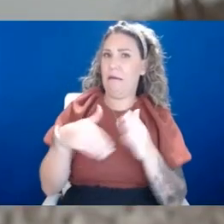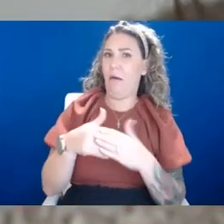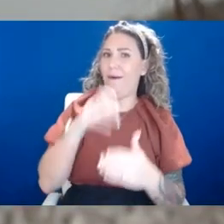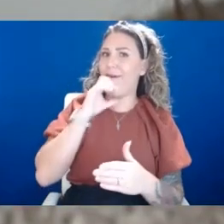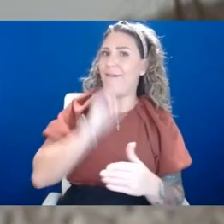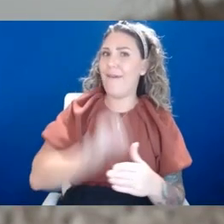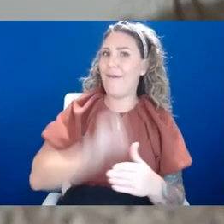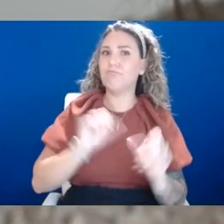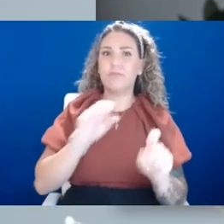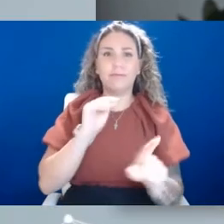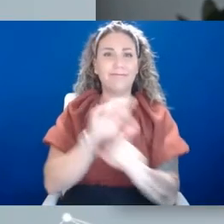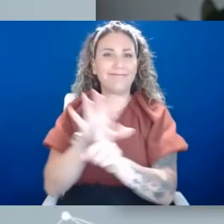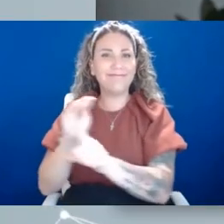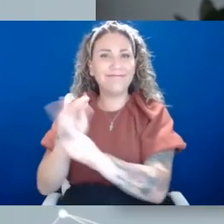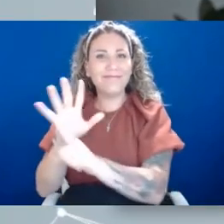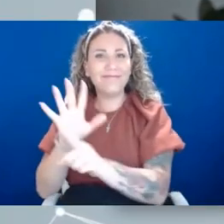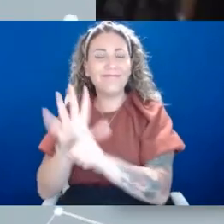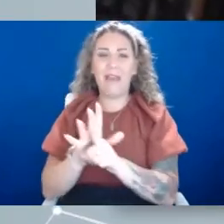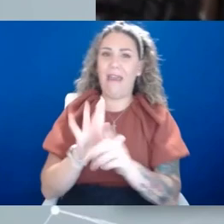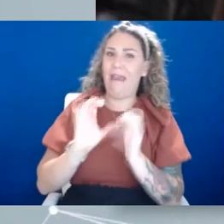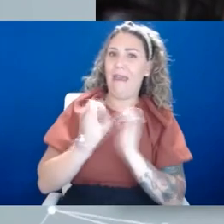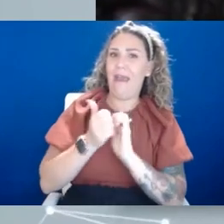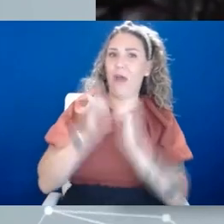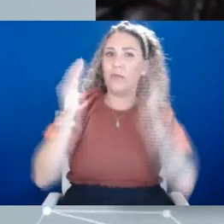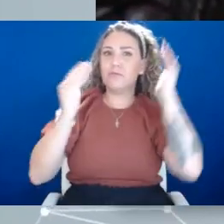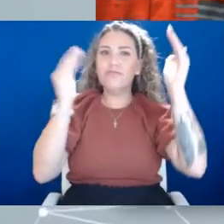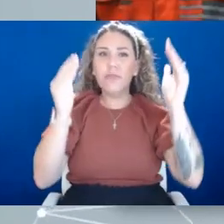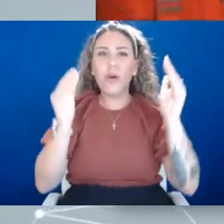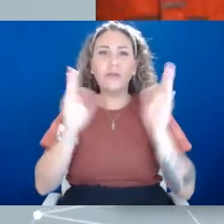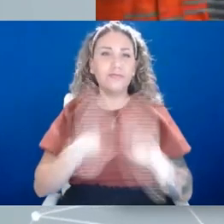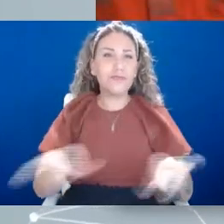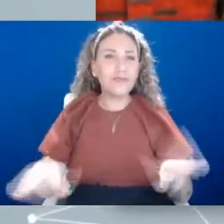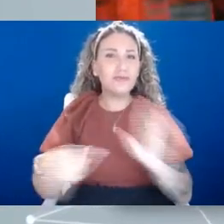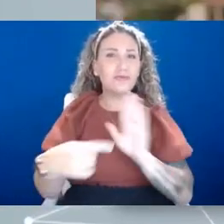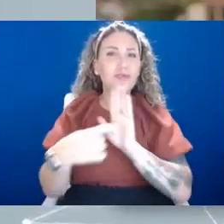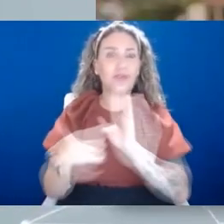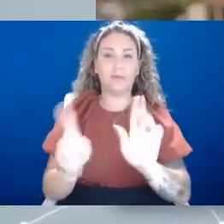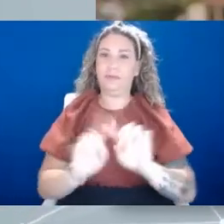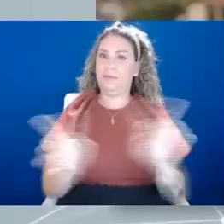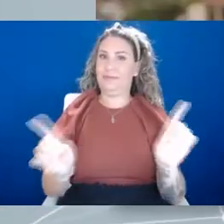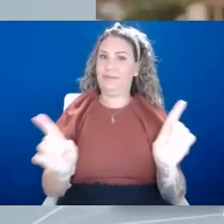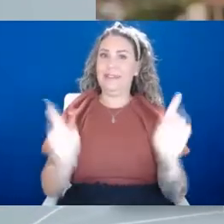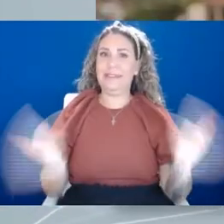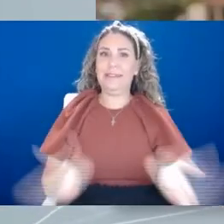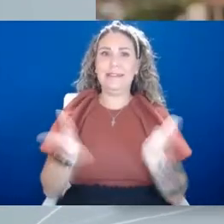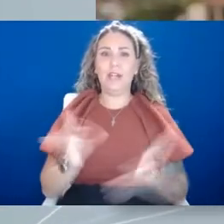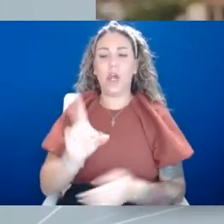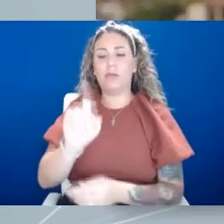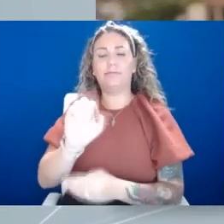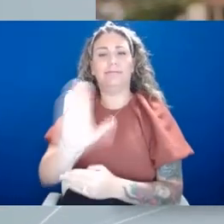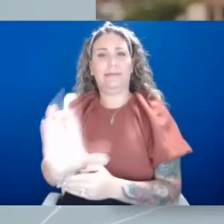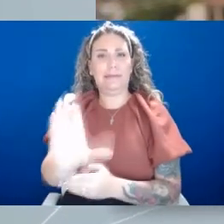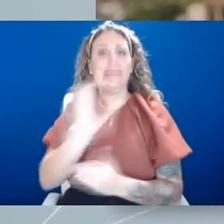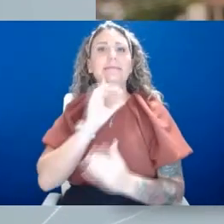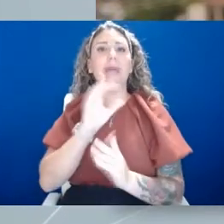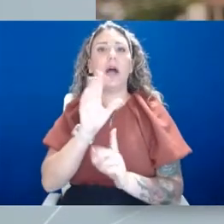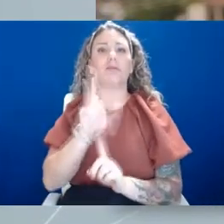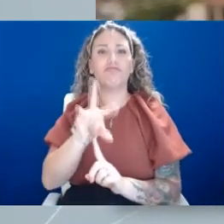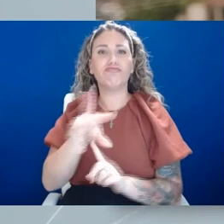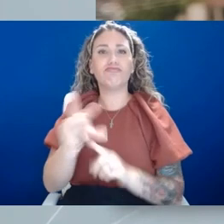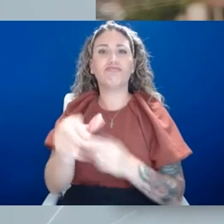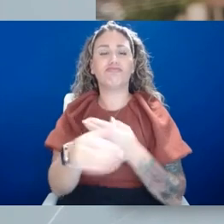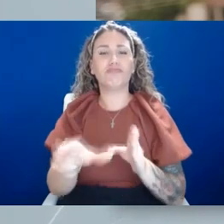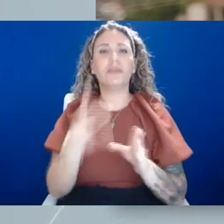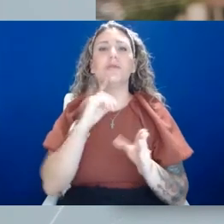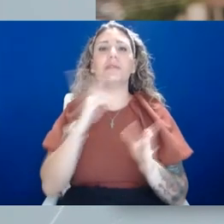children show it differs. A new documentary series based here in Kansas City wants us to pay better attention. We meet the man